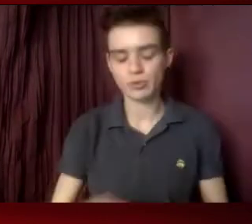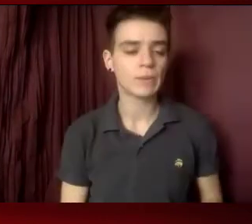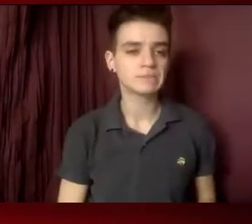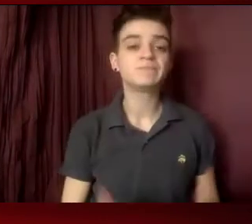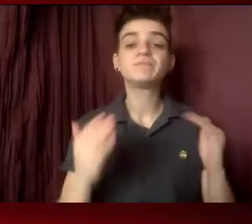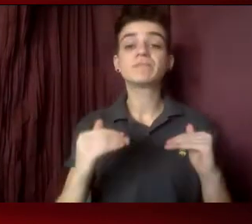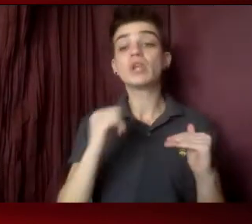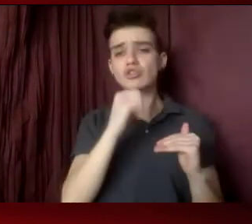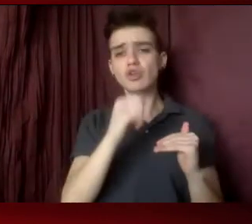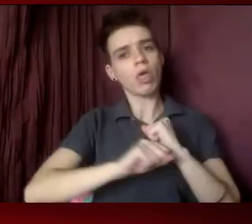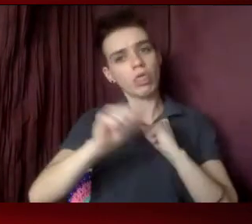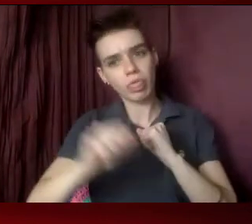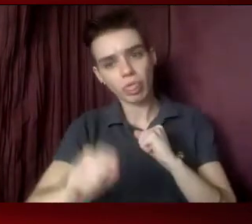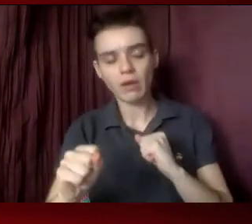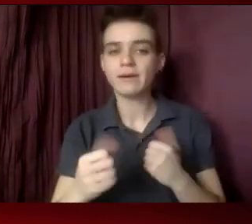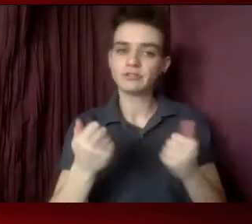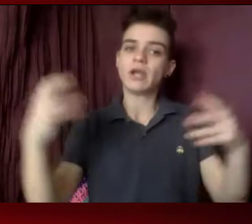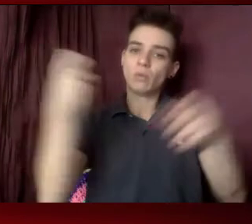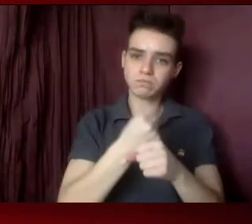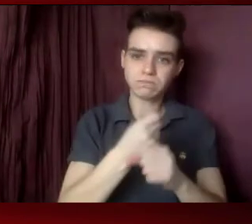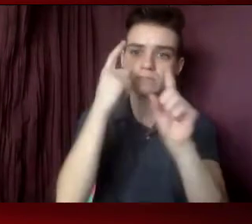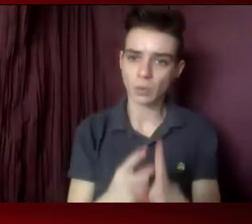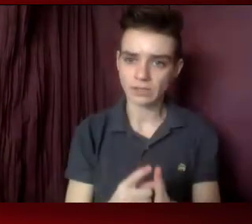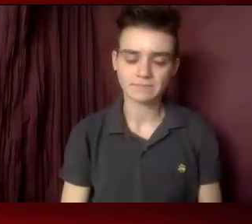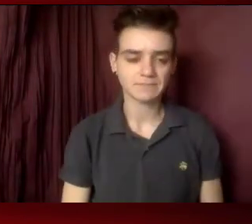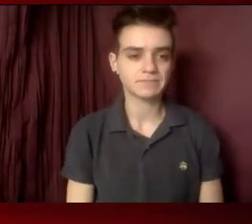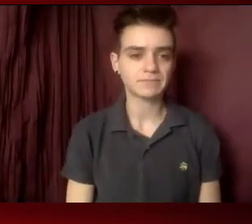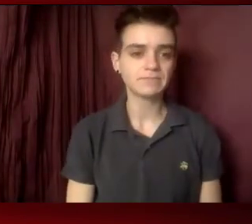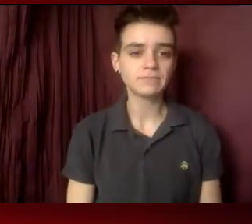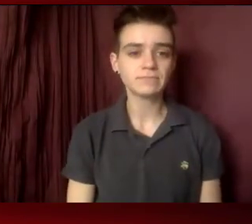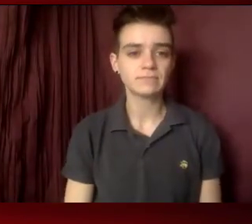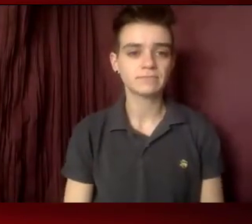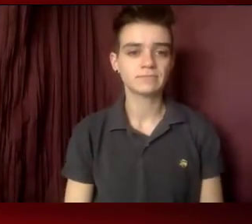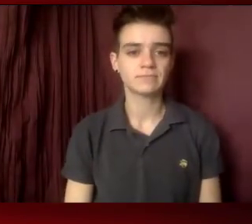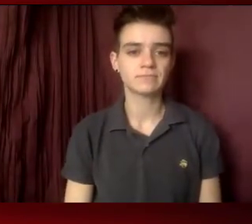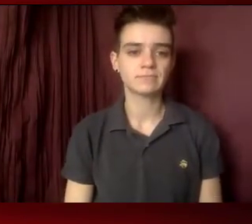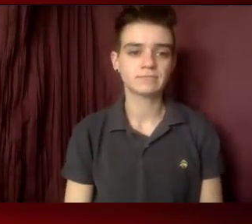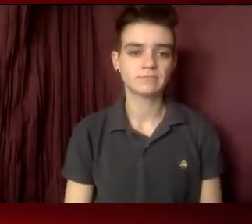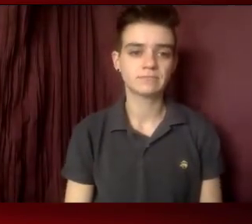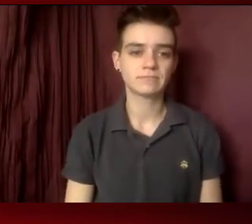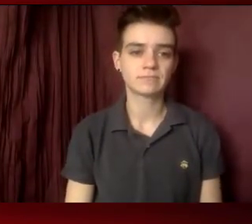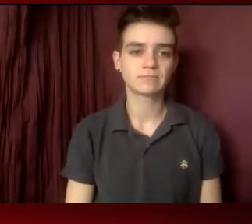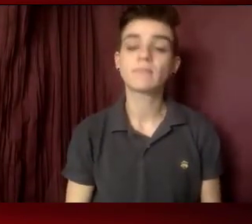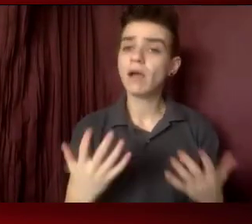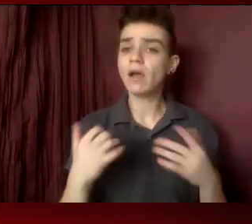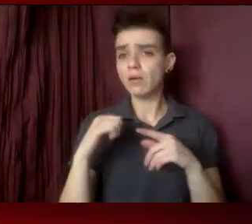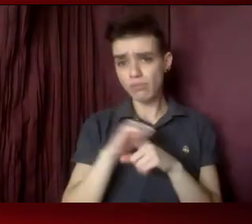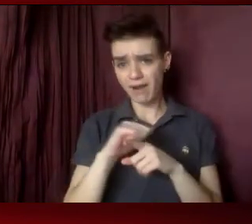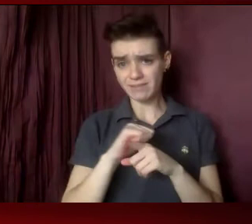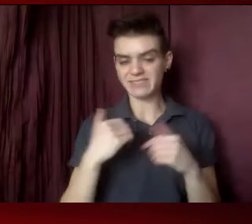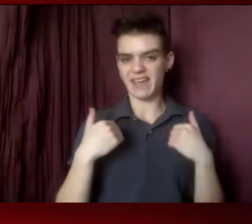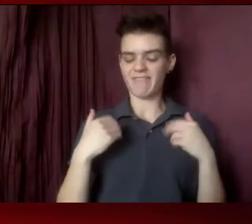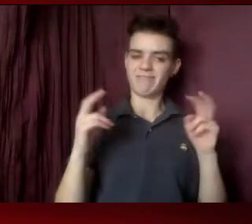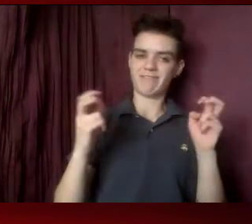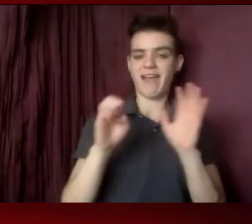Tell your story succinctly, quickly, as we mentioned. Practice. Have an elevator speech